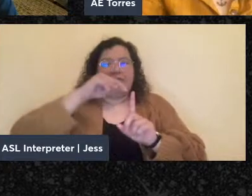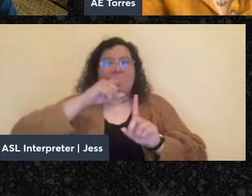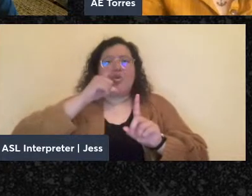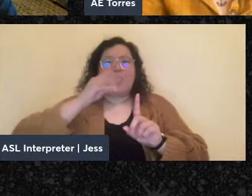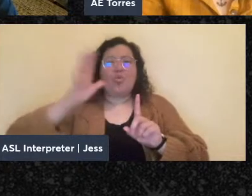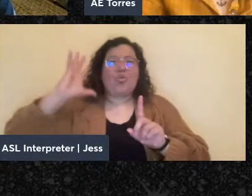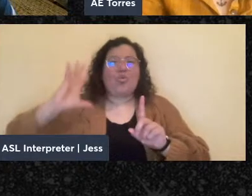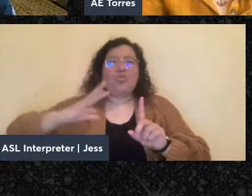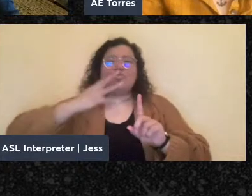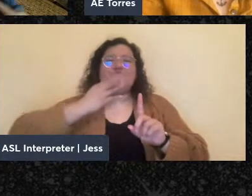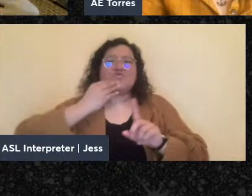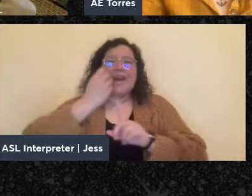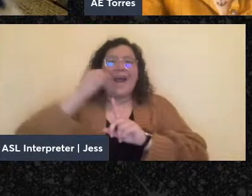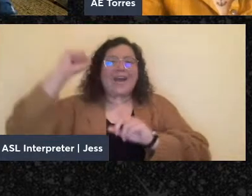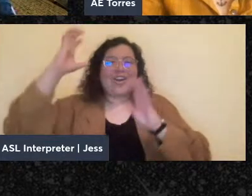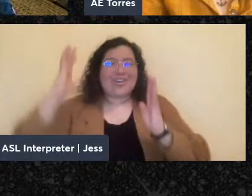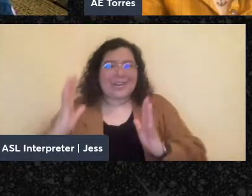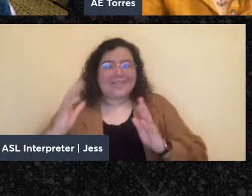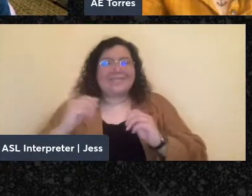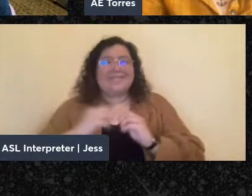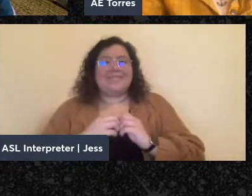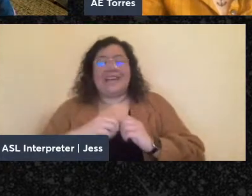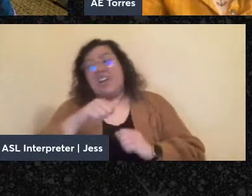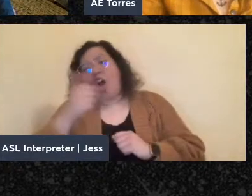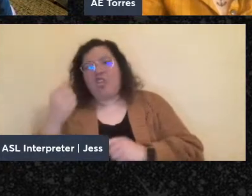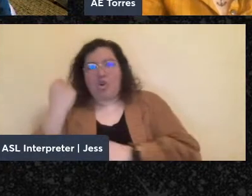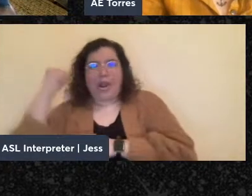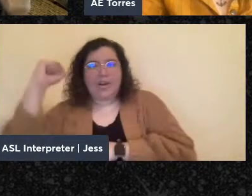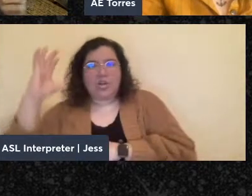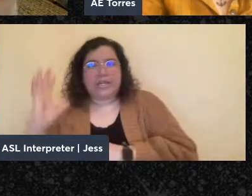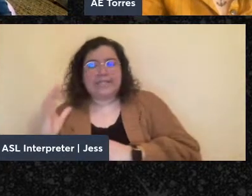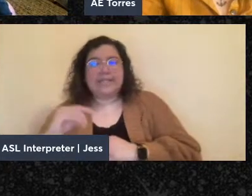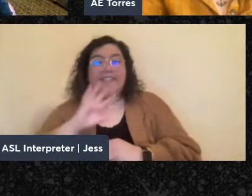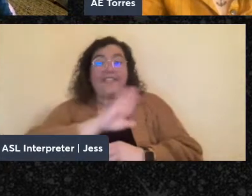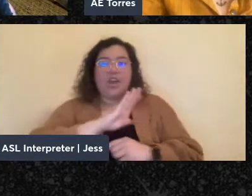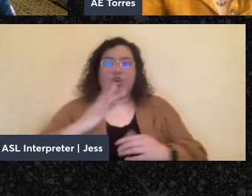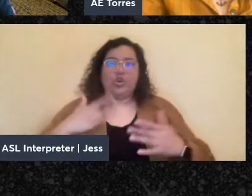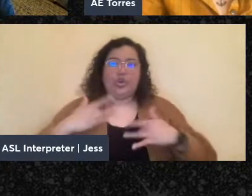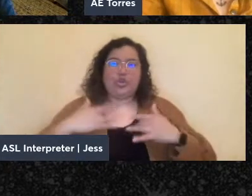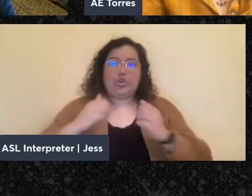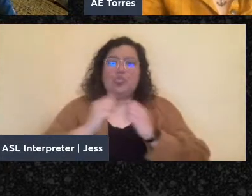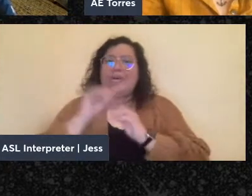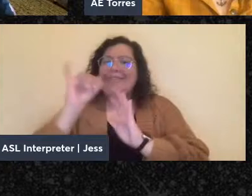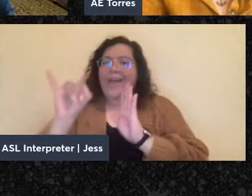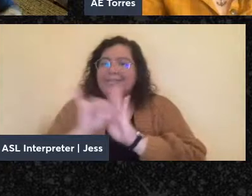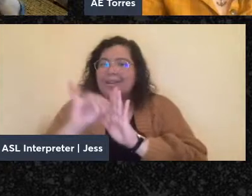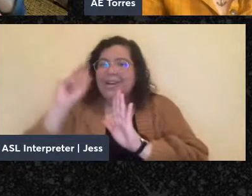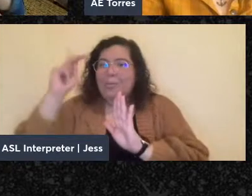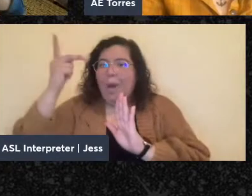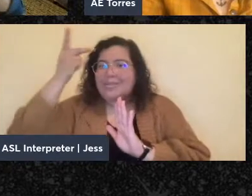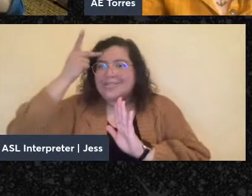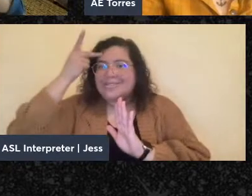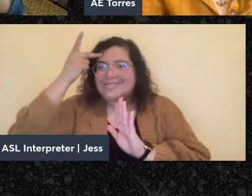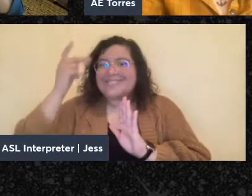and contemporary concerns with, you know, so-called identity politics. But how do we,